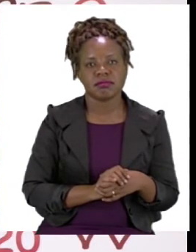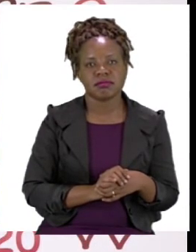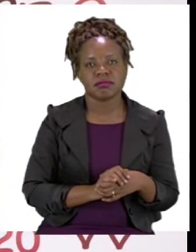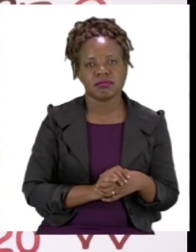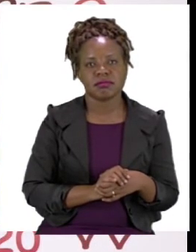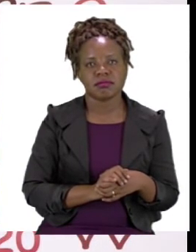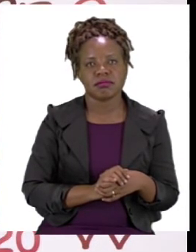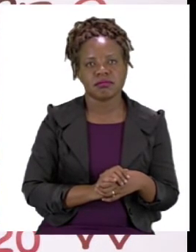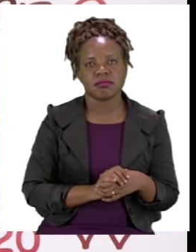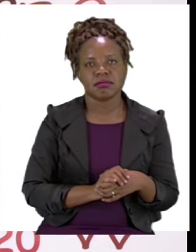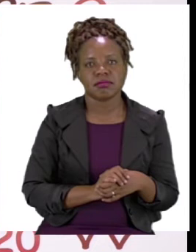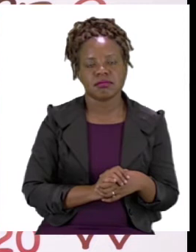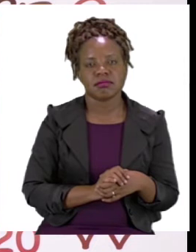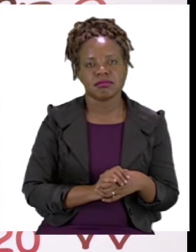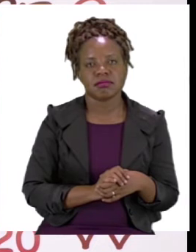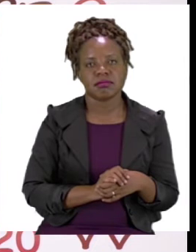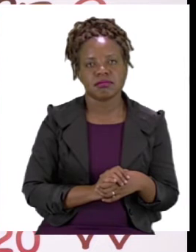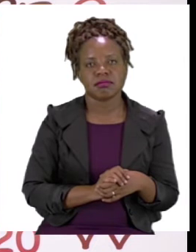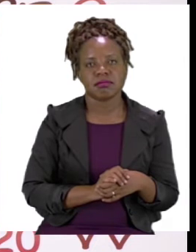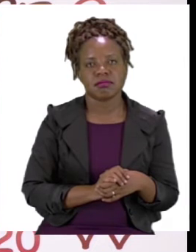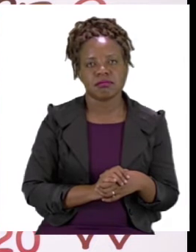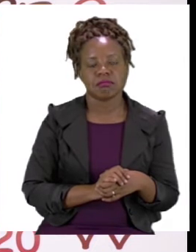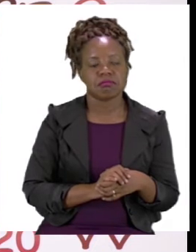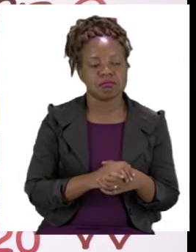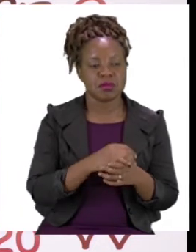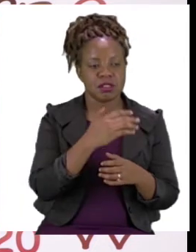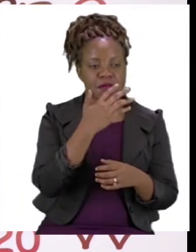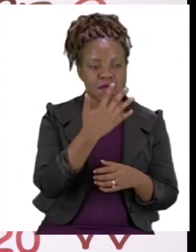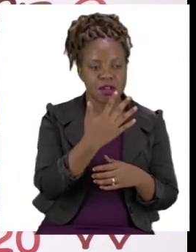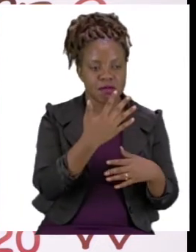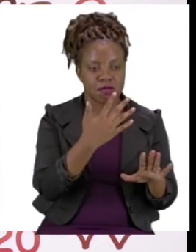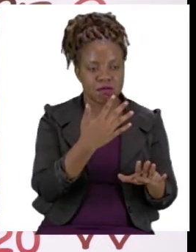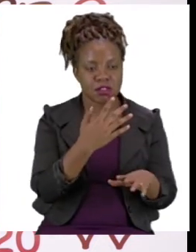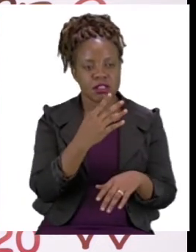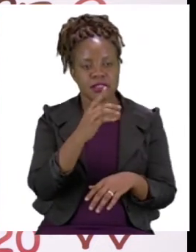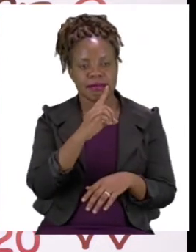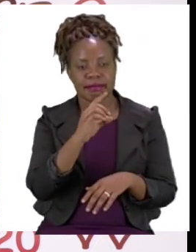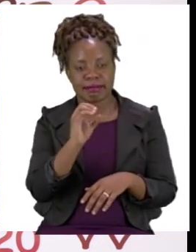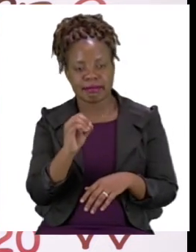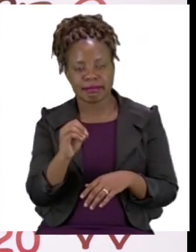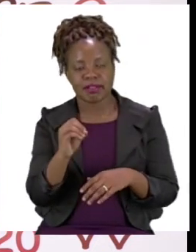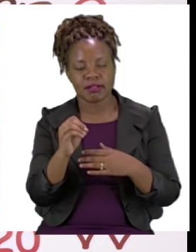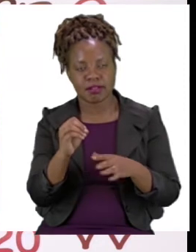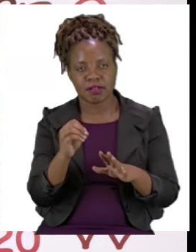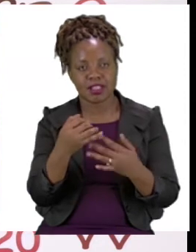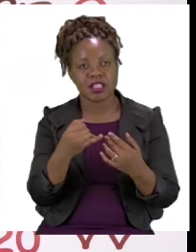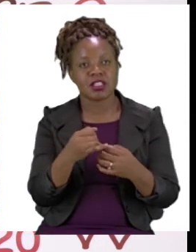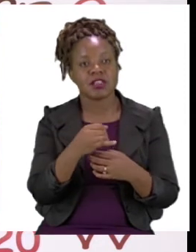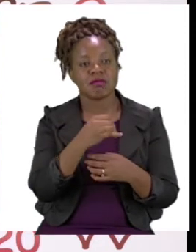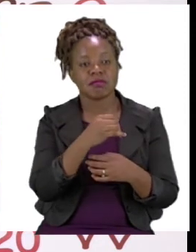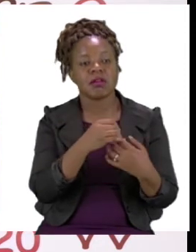with you. So let us find out. They have given us the first 2 again. So it is our job to continue from